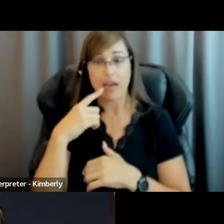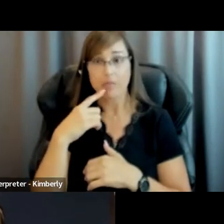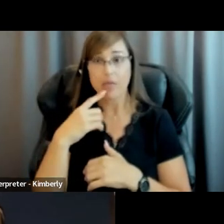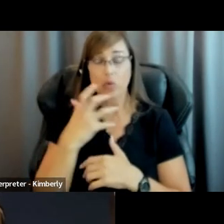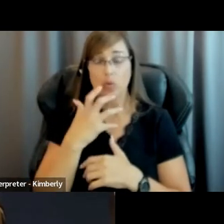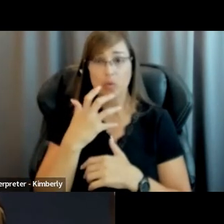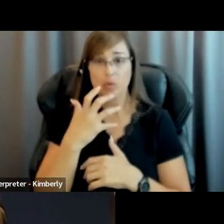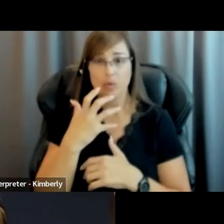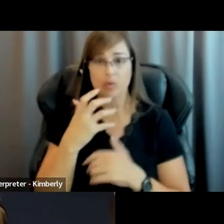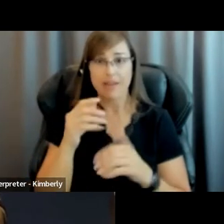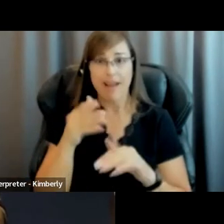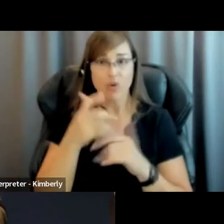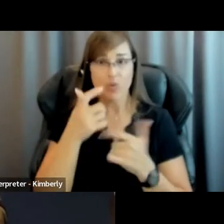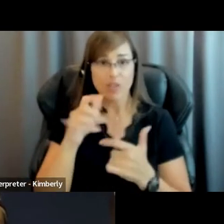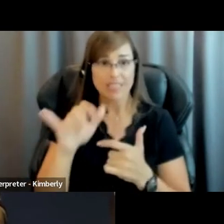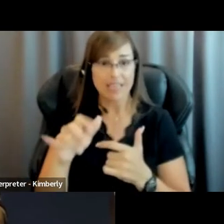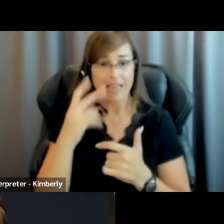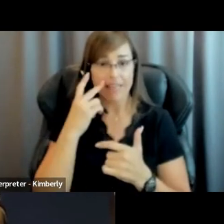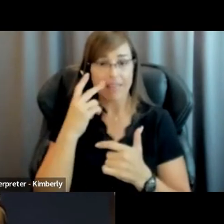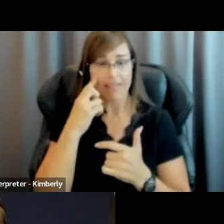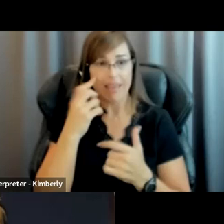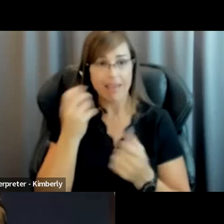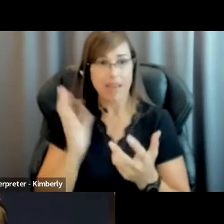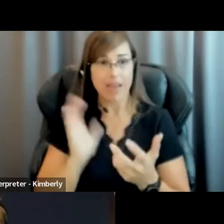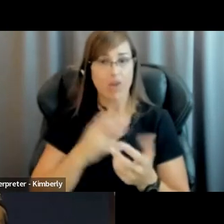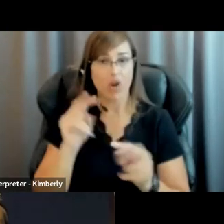watching it, and I think a lot of our viewers are as well.